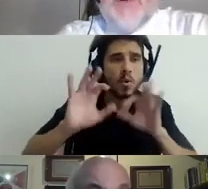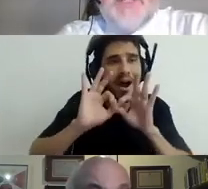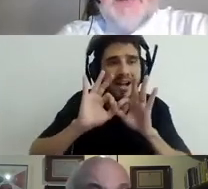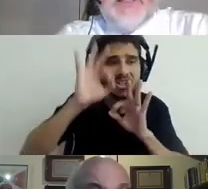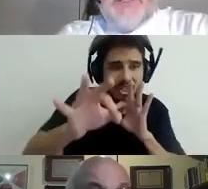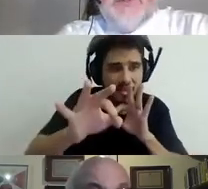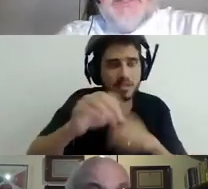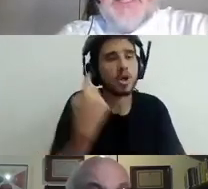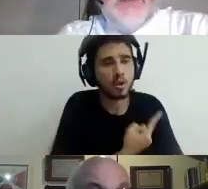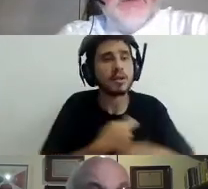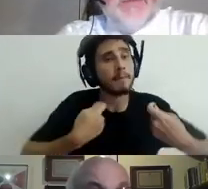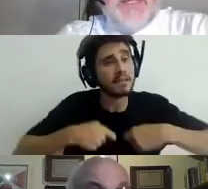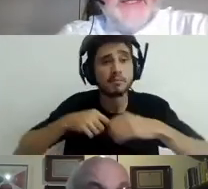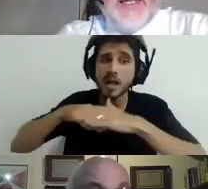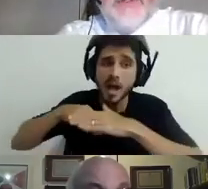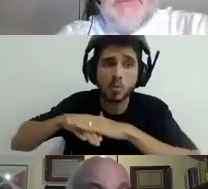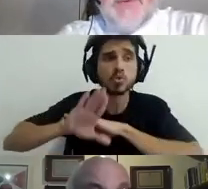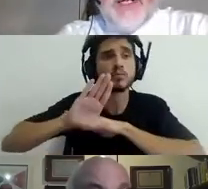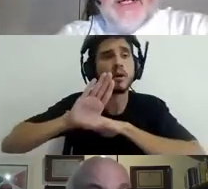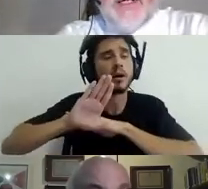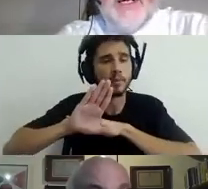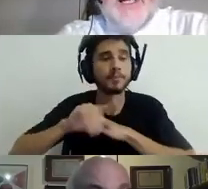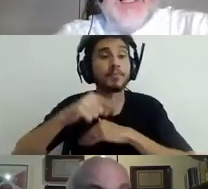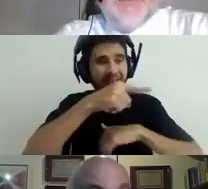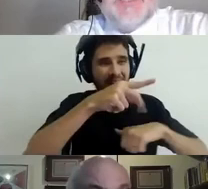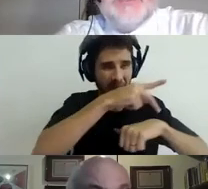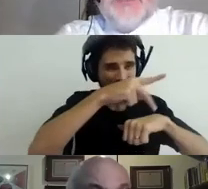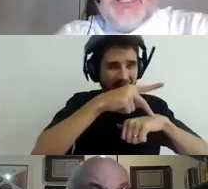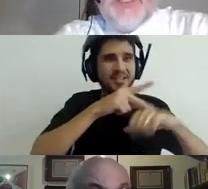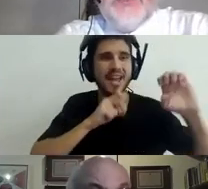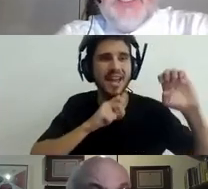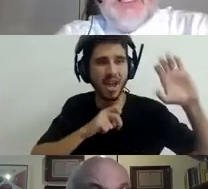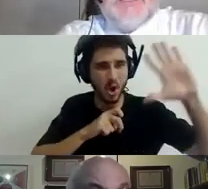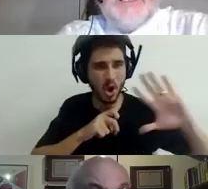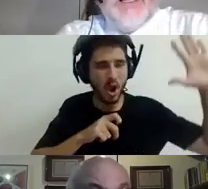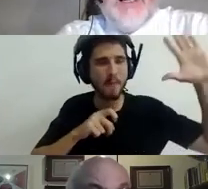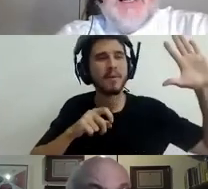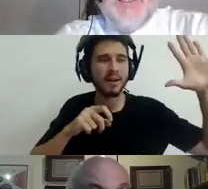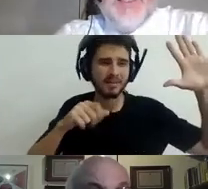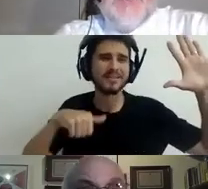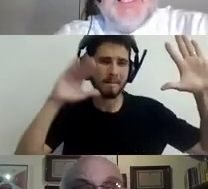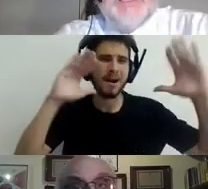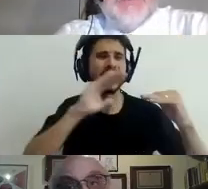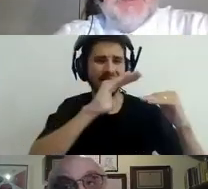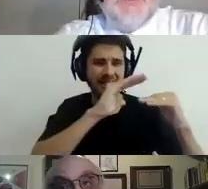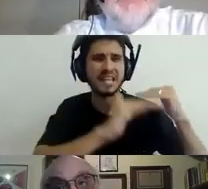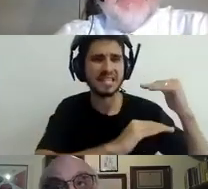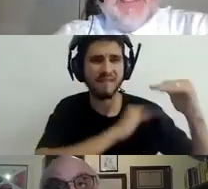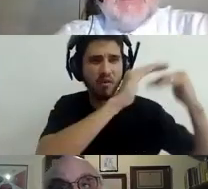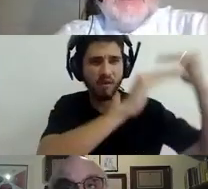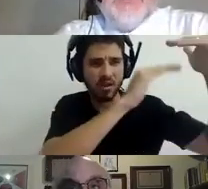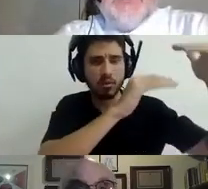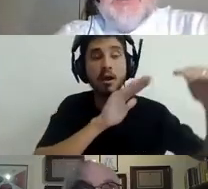even the most developed countries in Europe and North America. Distance education is a reality with